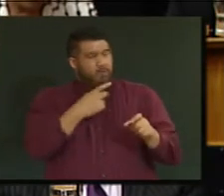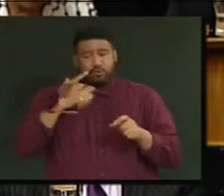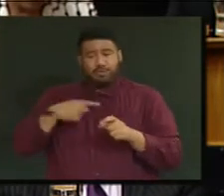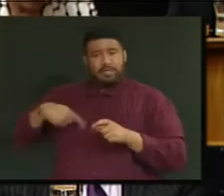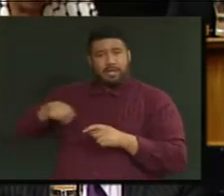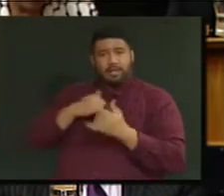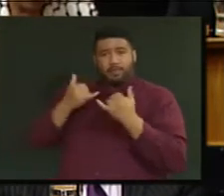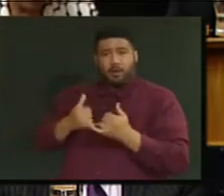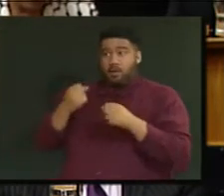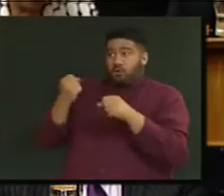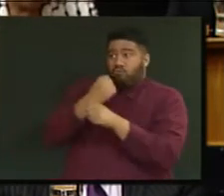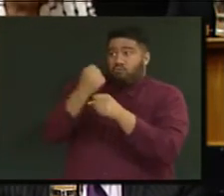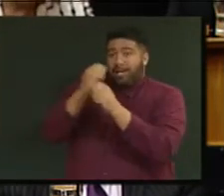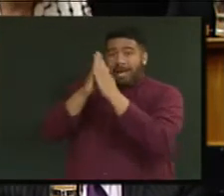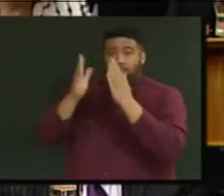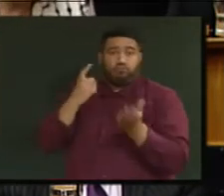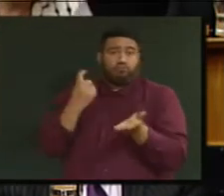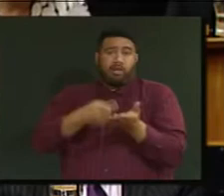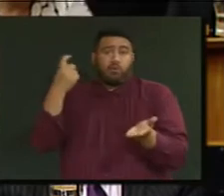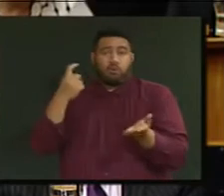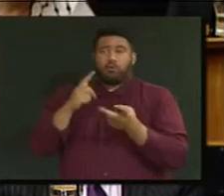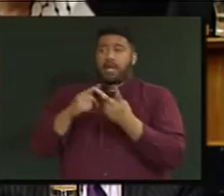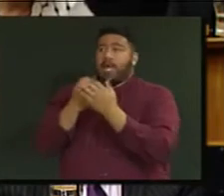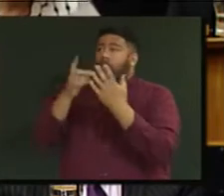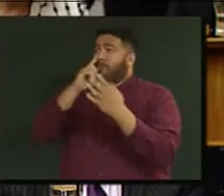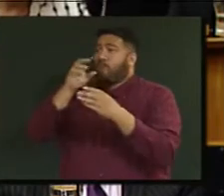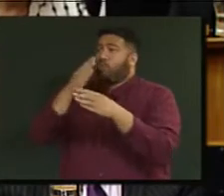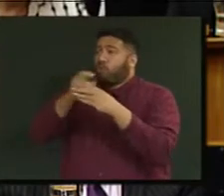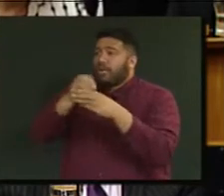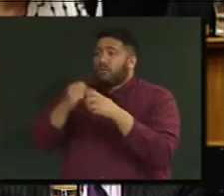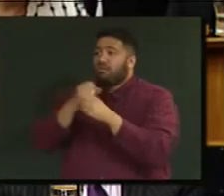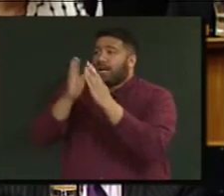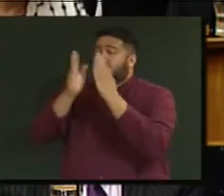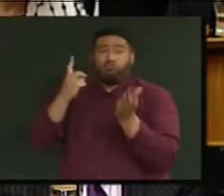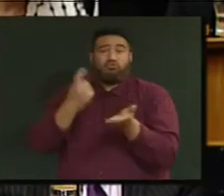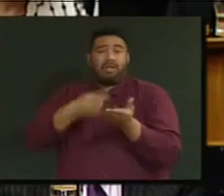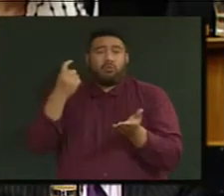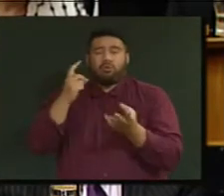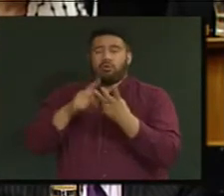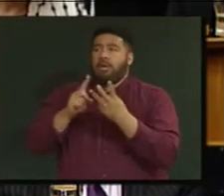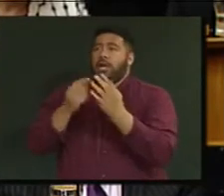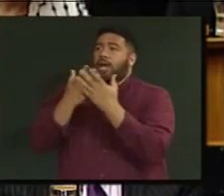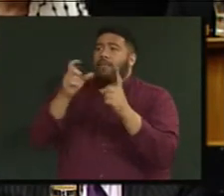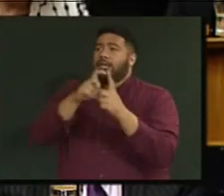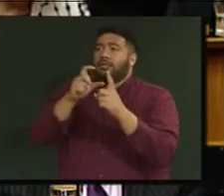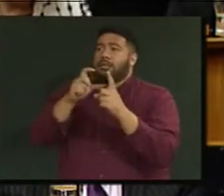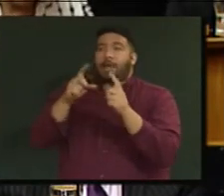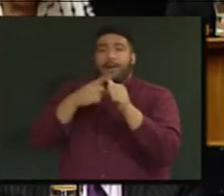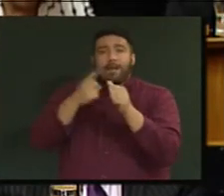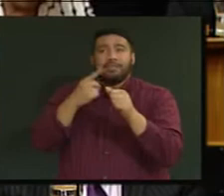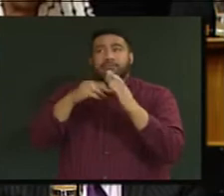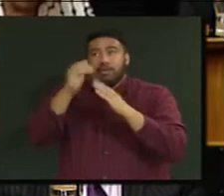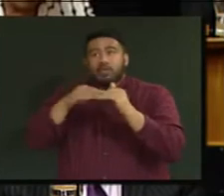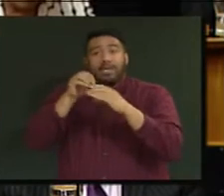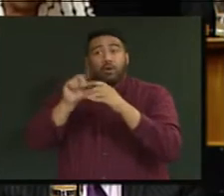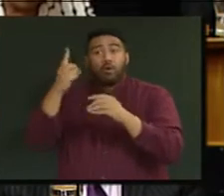we have record numbers working in the construction workforce, we have record numbers of apartments being built in Auckland, and